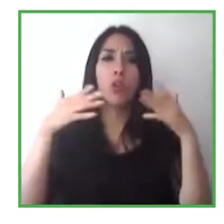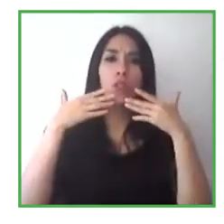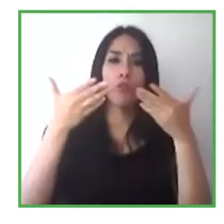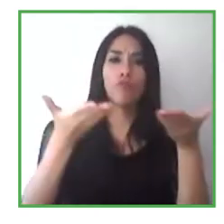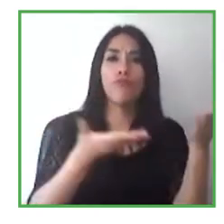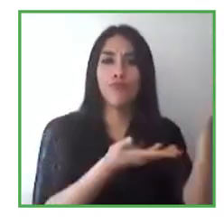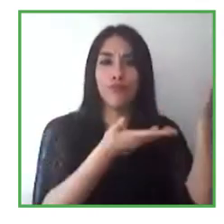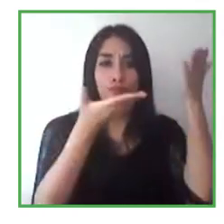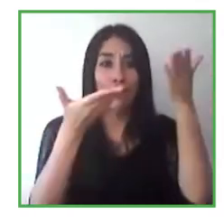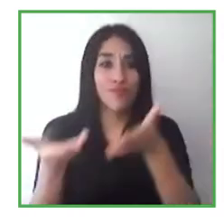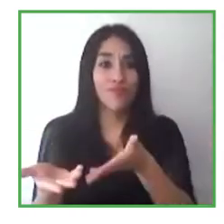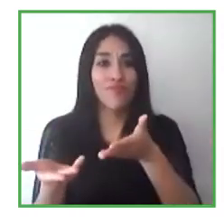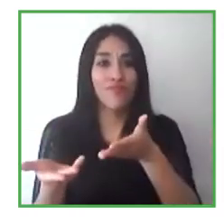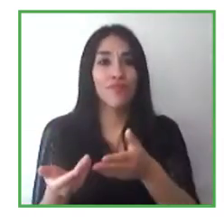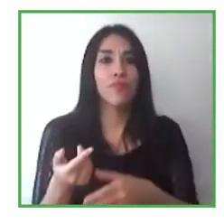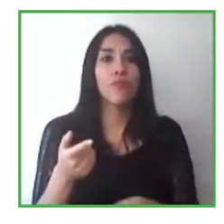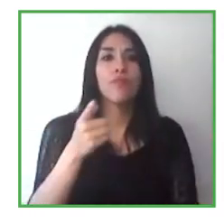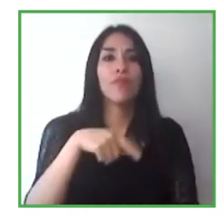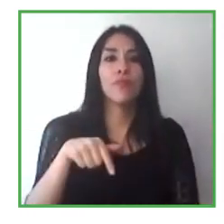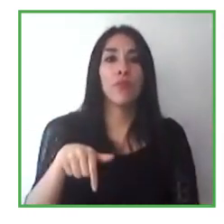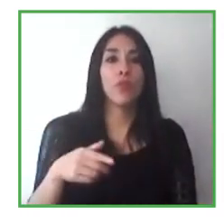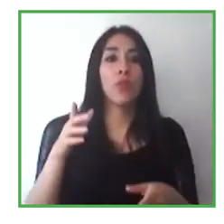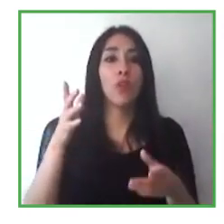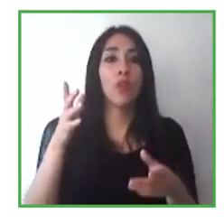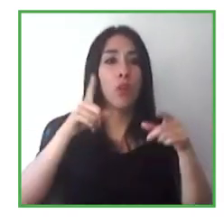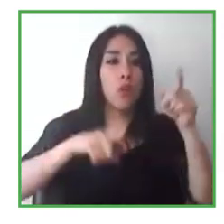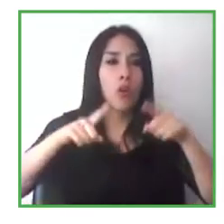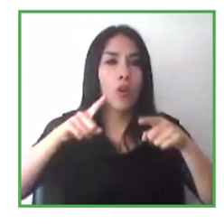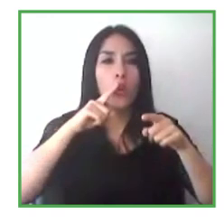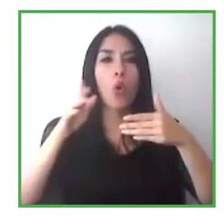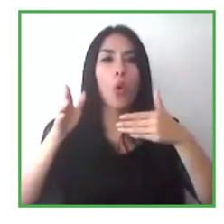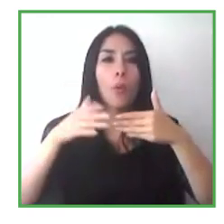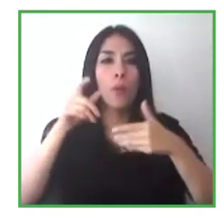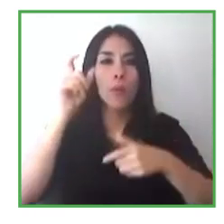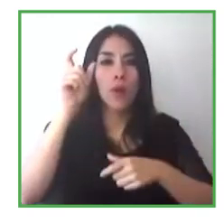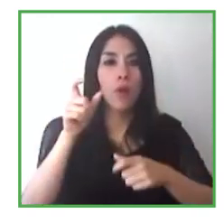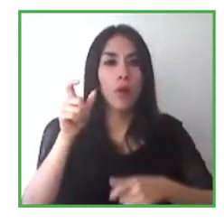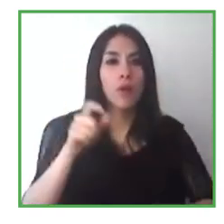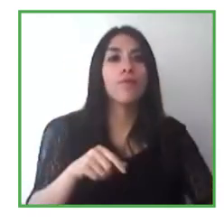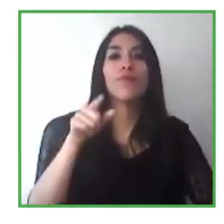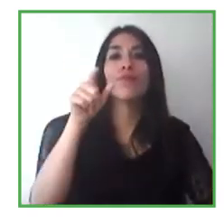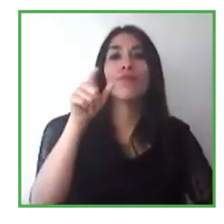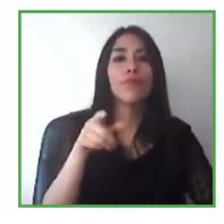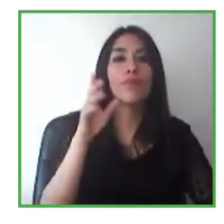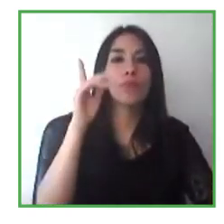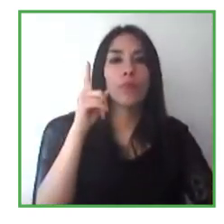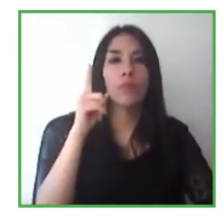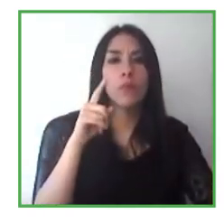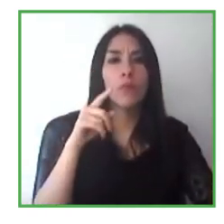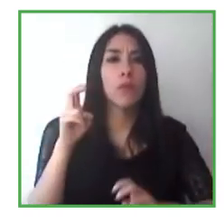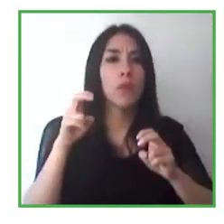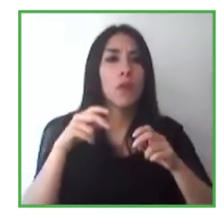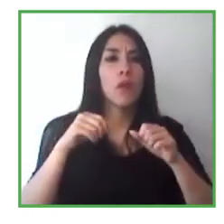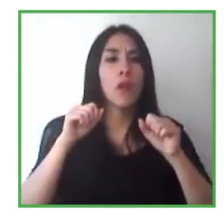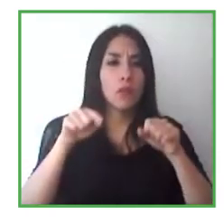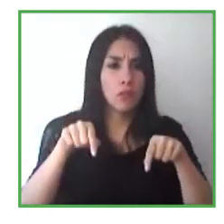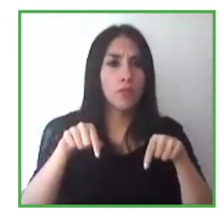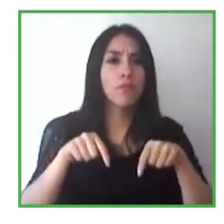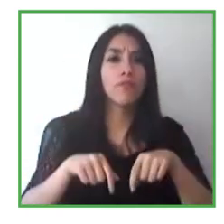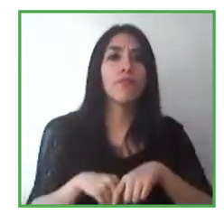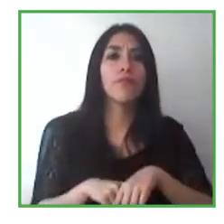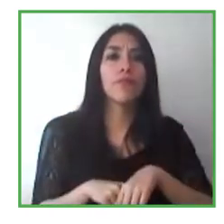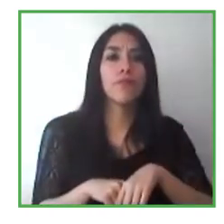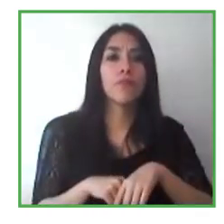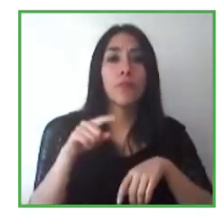Jessica, you brought up a really interesting point here in this last Q&A about you think about COVID and how it's changed the world. It's changed. There's good and